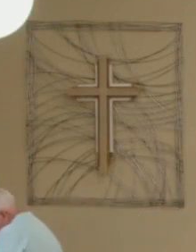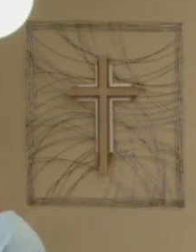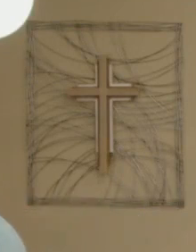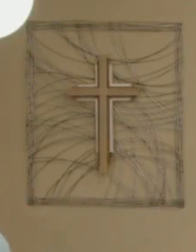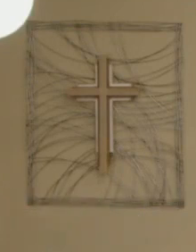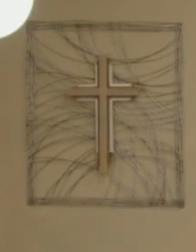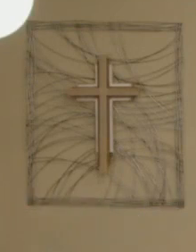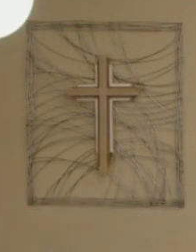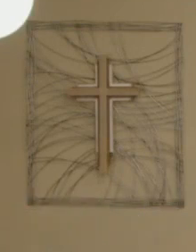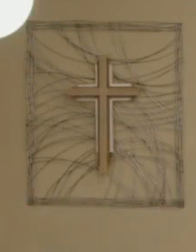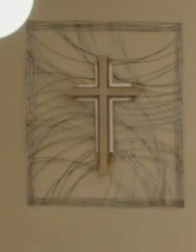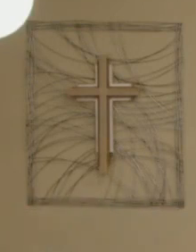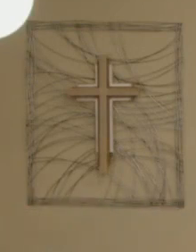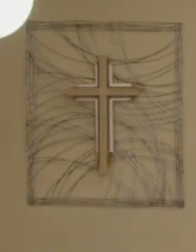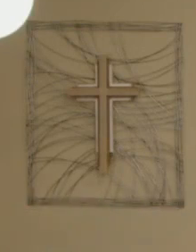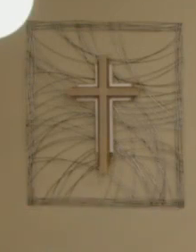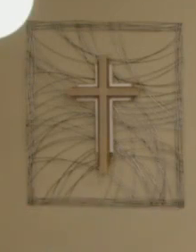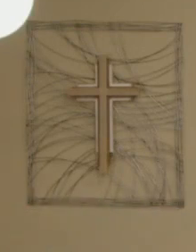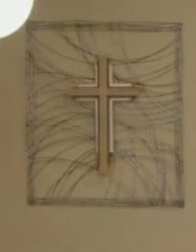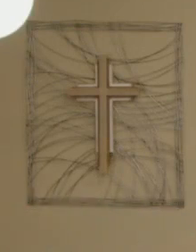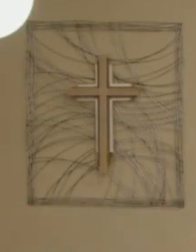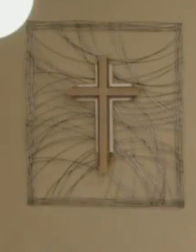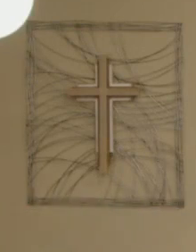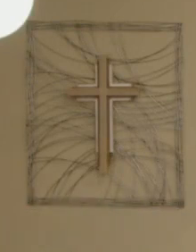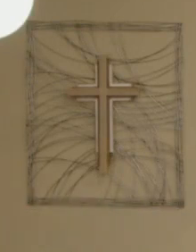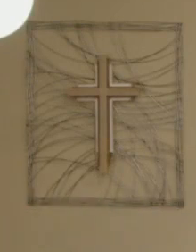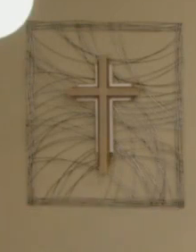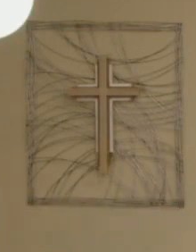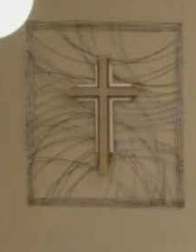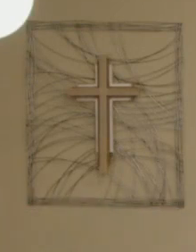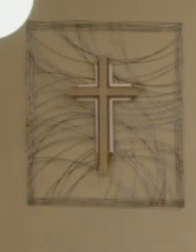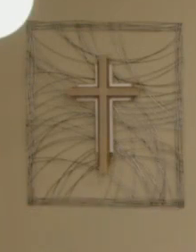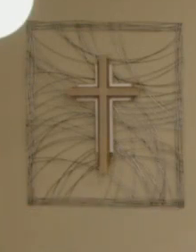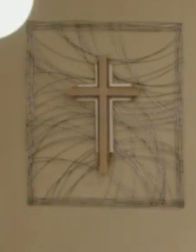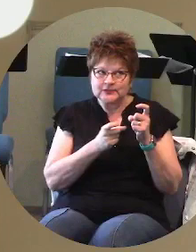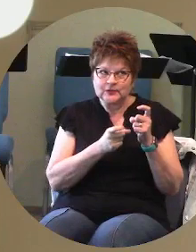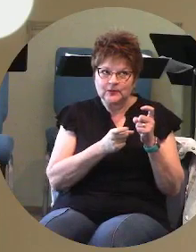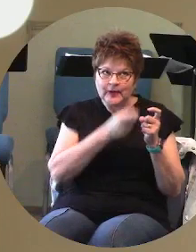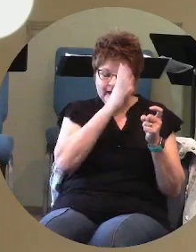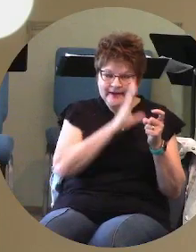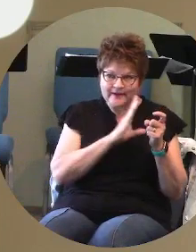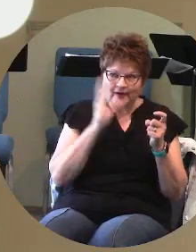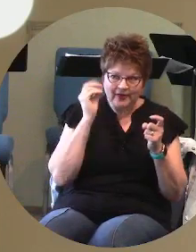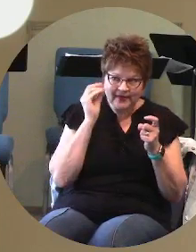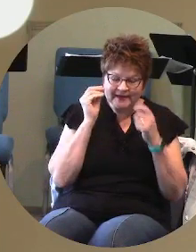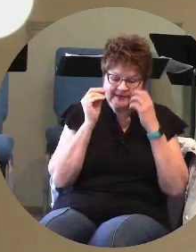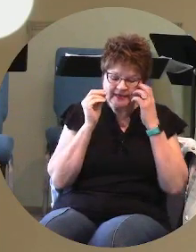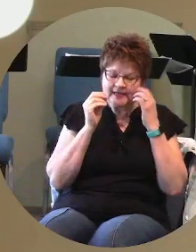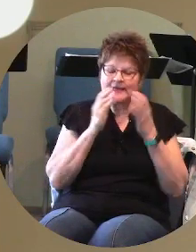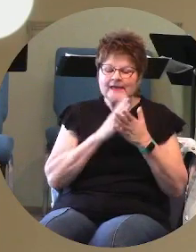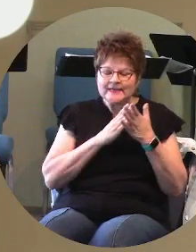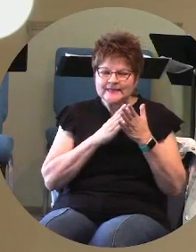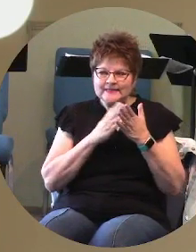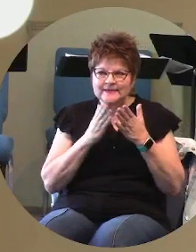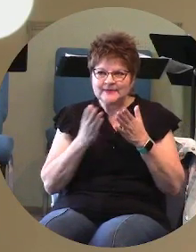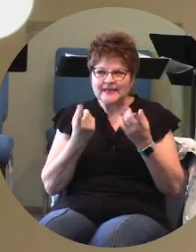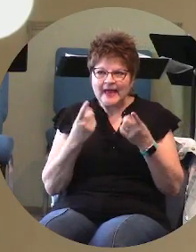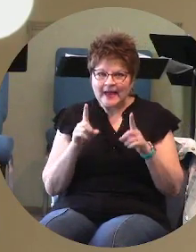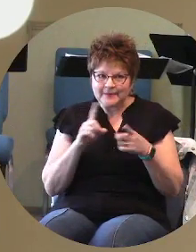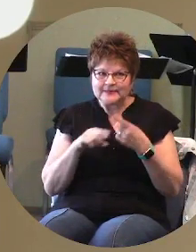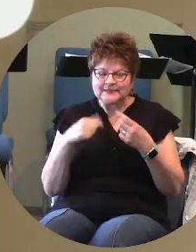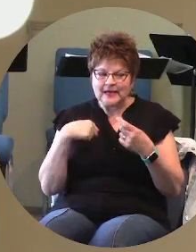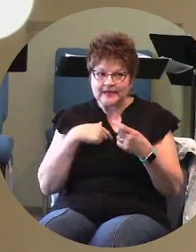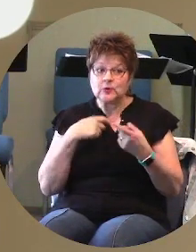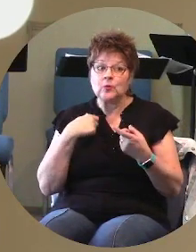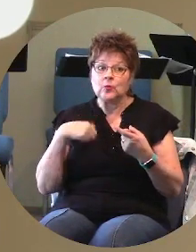what i think about myself and we just we just lay ourselves bare to god something happens to us we change